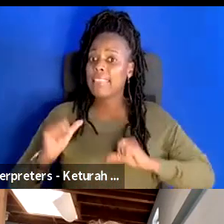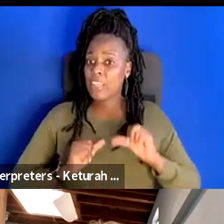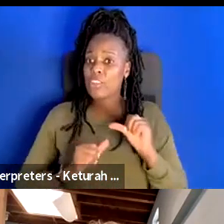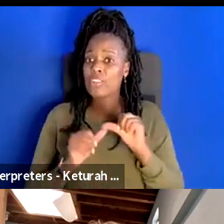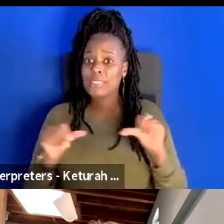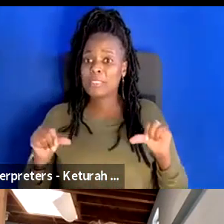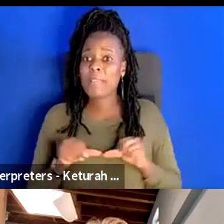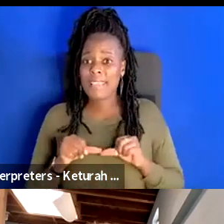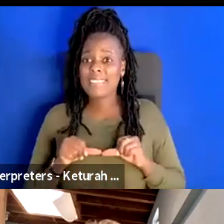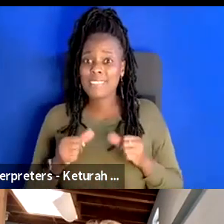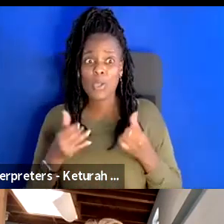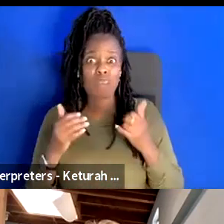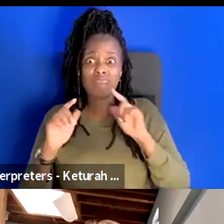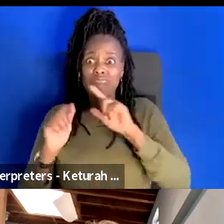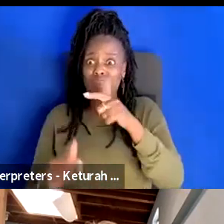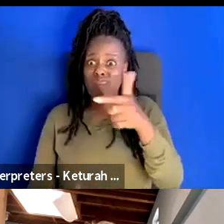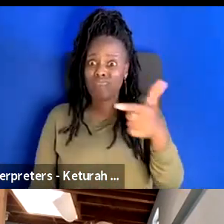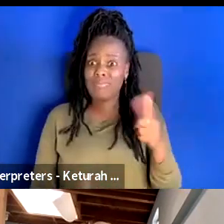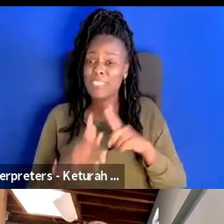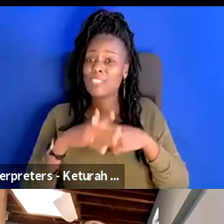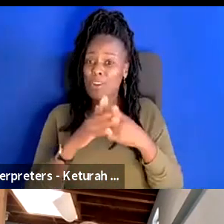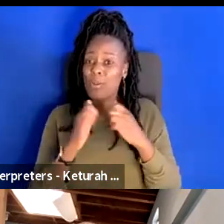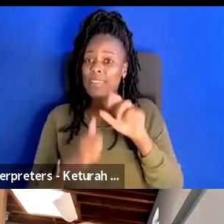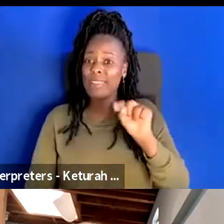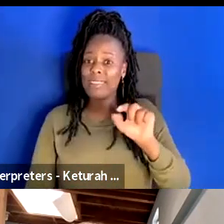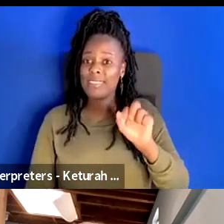I'll just do the same order. Tavia, do you want to kick us off?